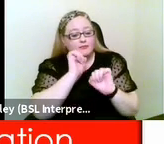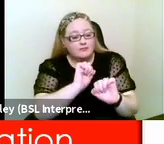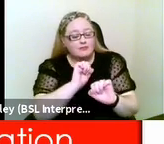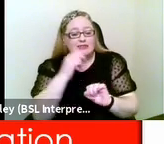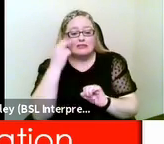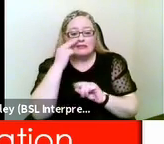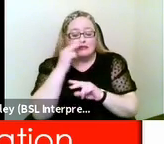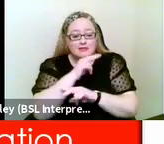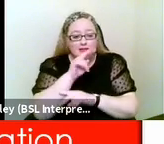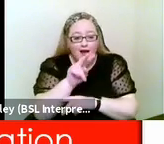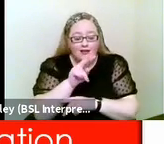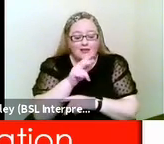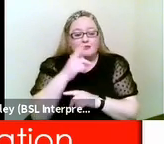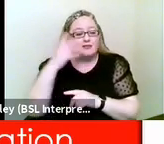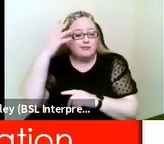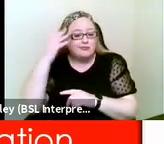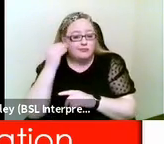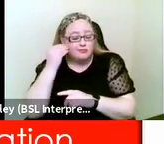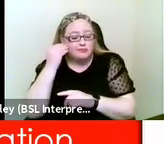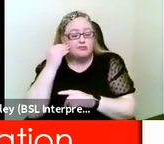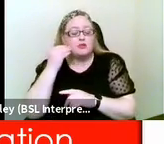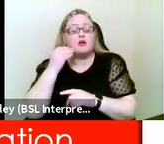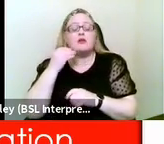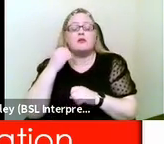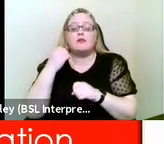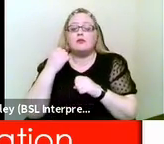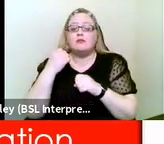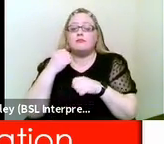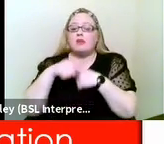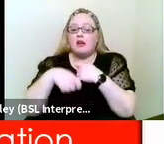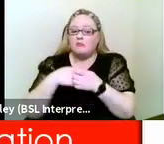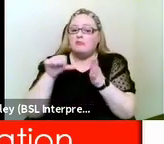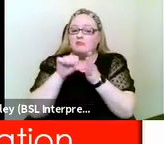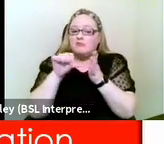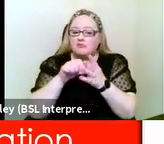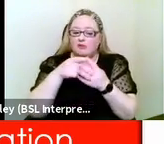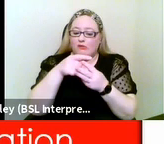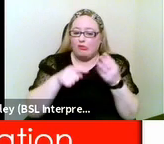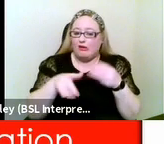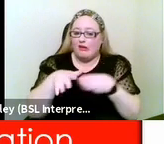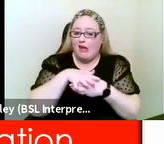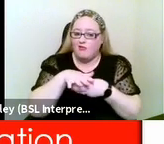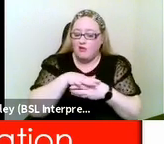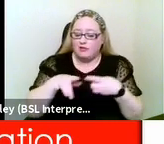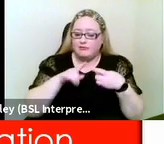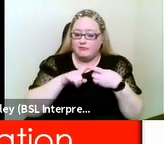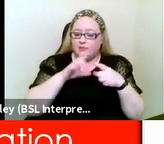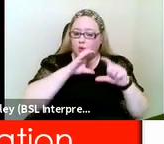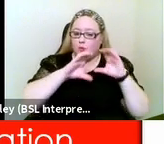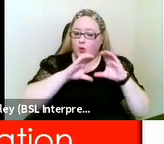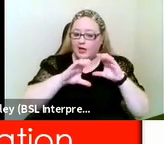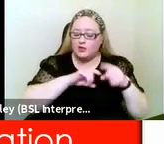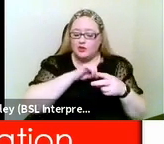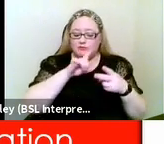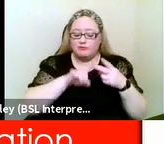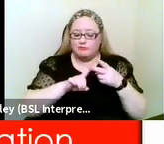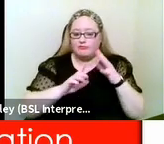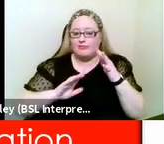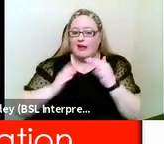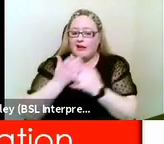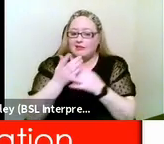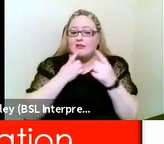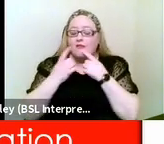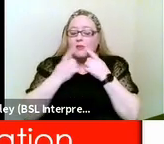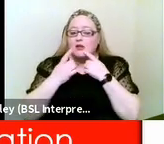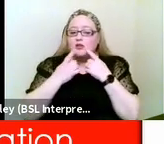hearing impairment causes difficulty with three things communication access to information